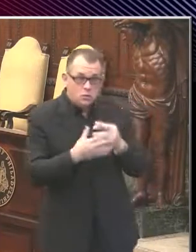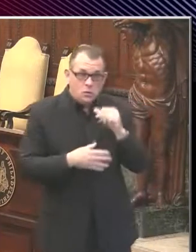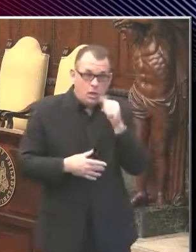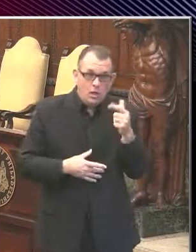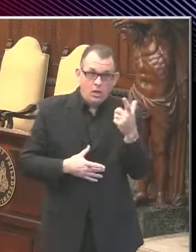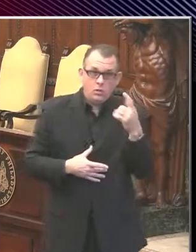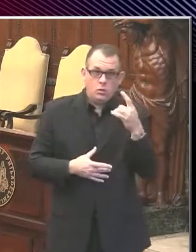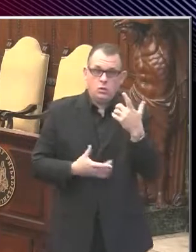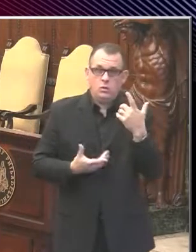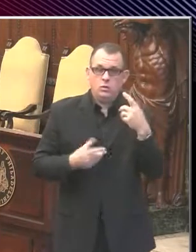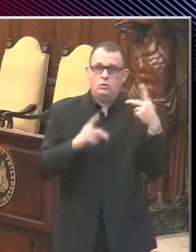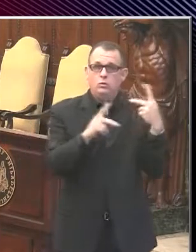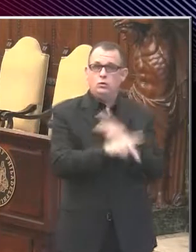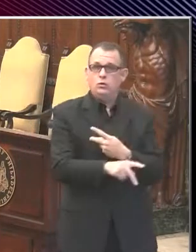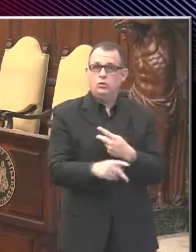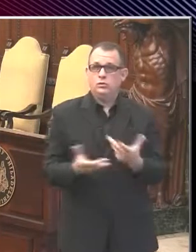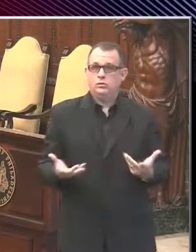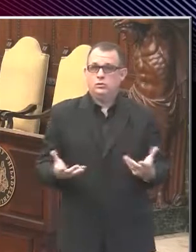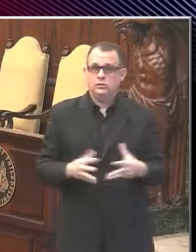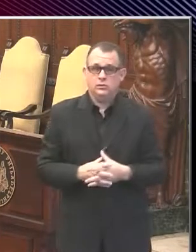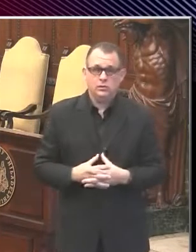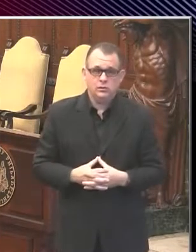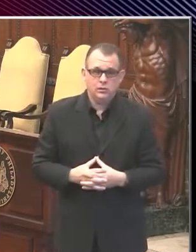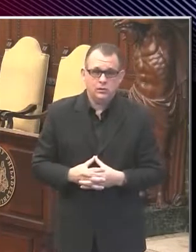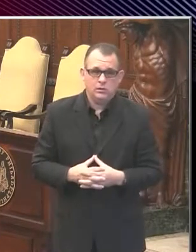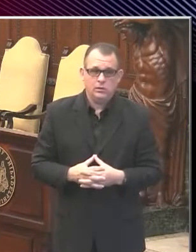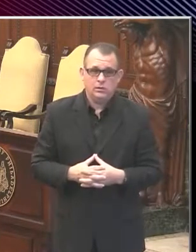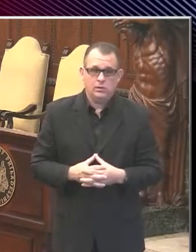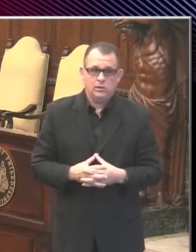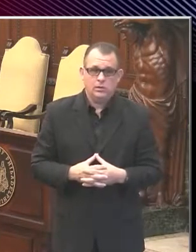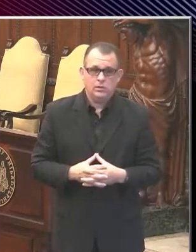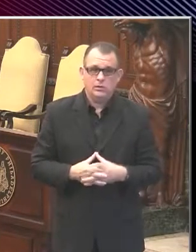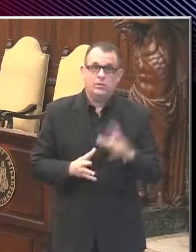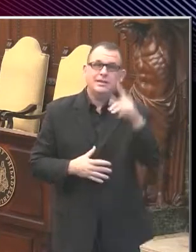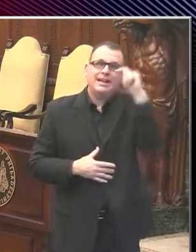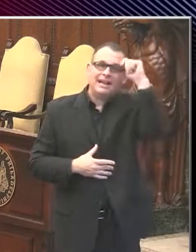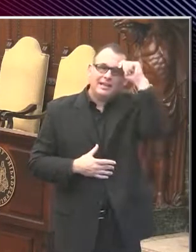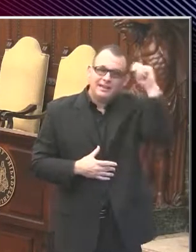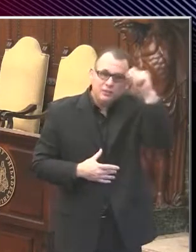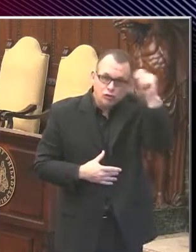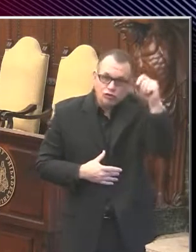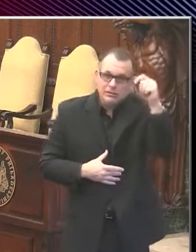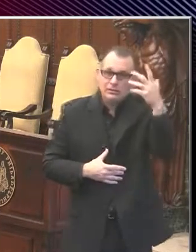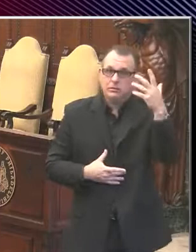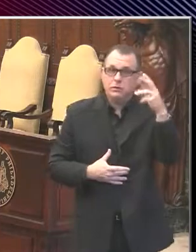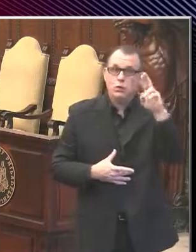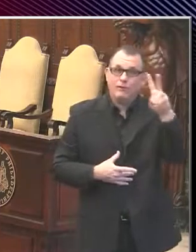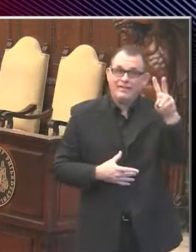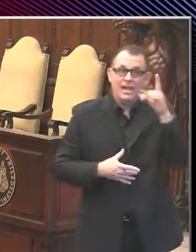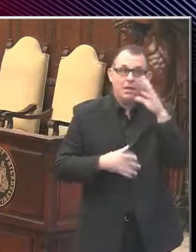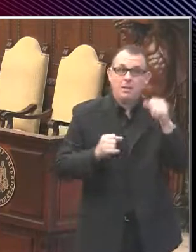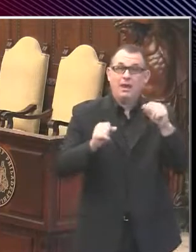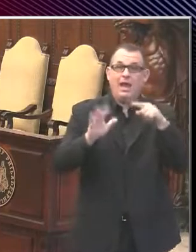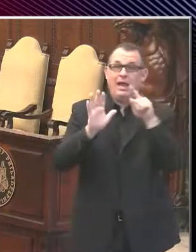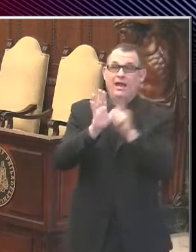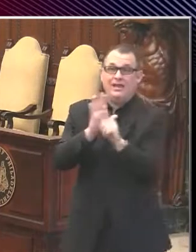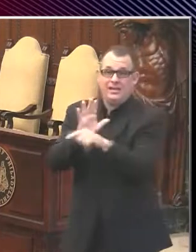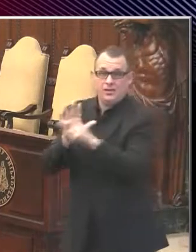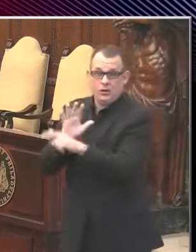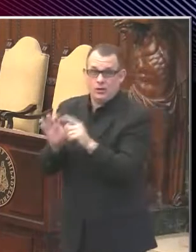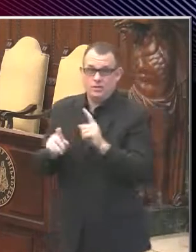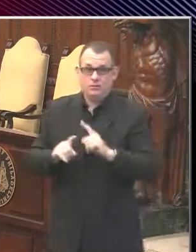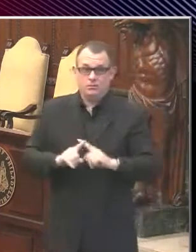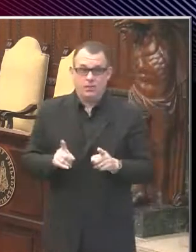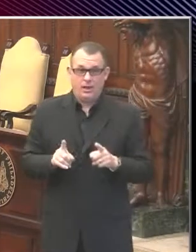foolery? You know, in theory, UV light may kill the virus and that may reduce transmission, but I don't think we really have enough science